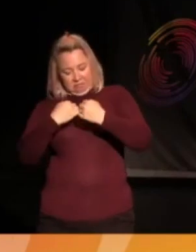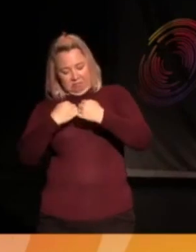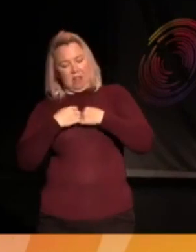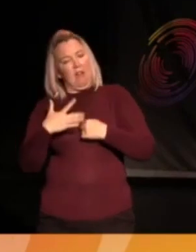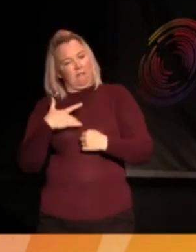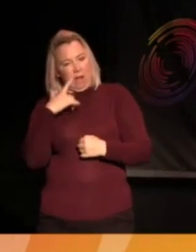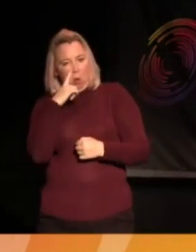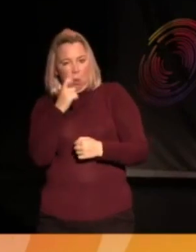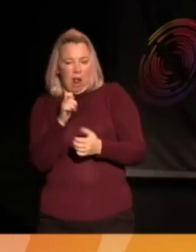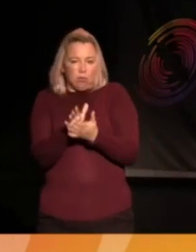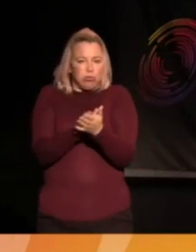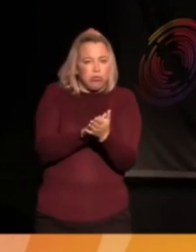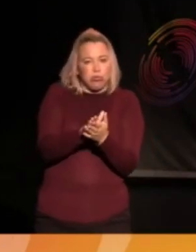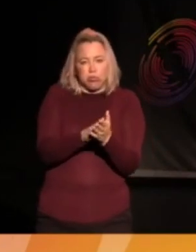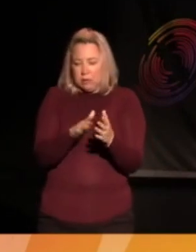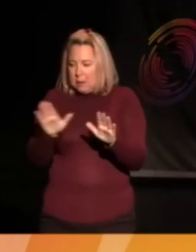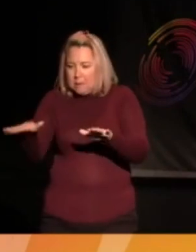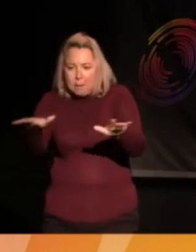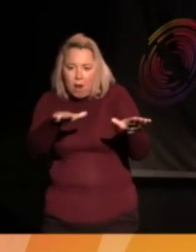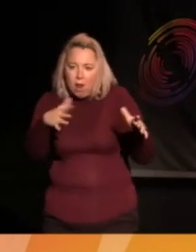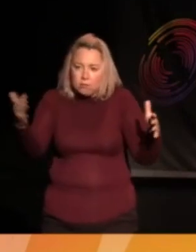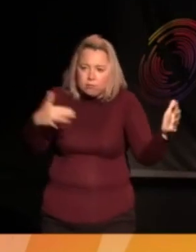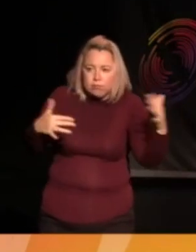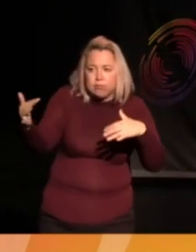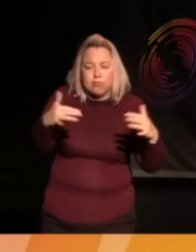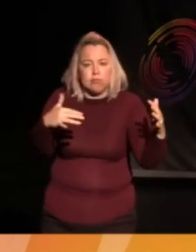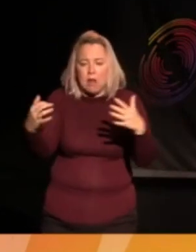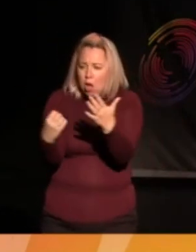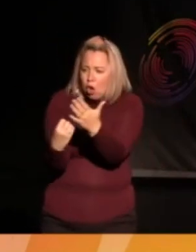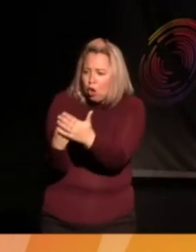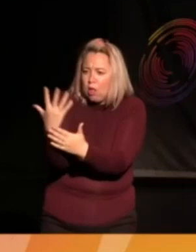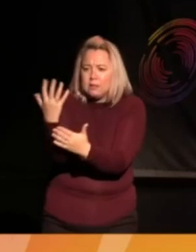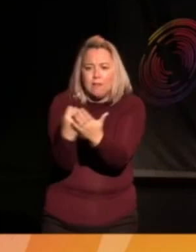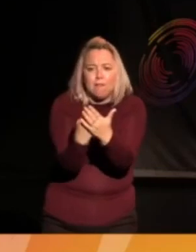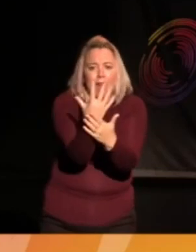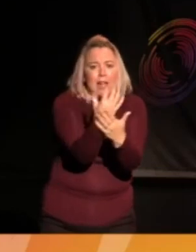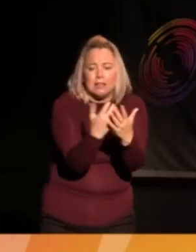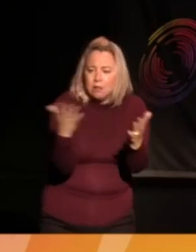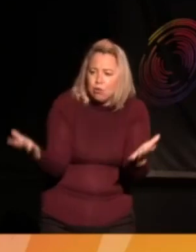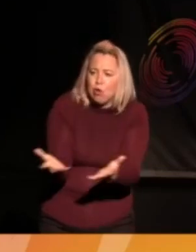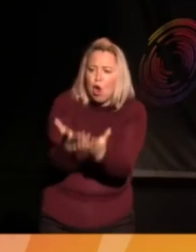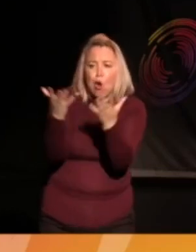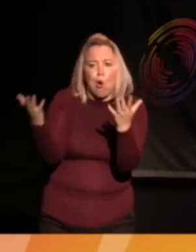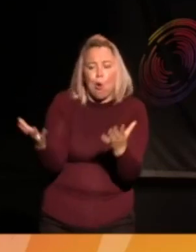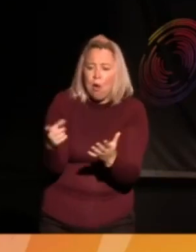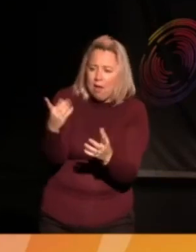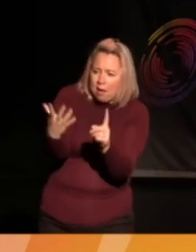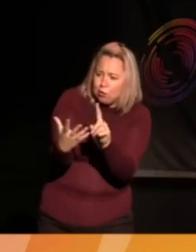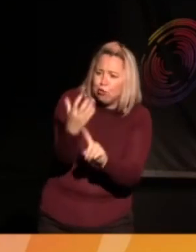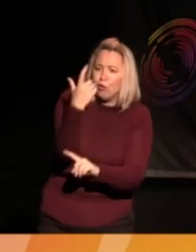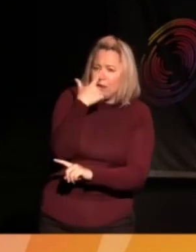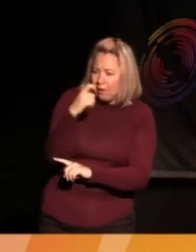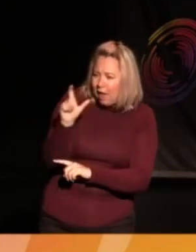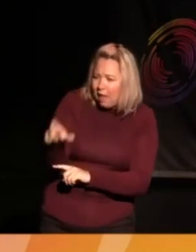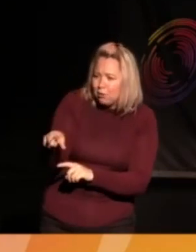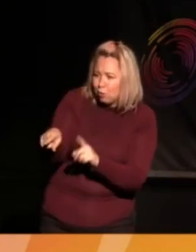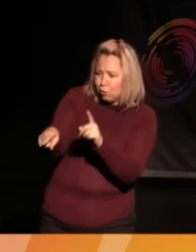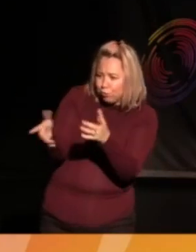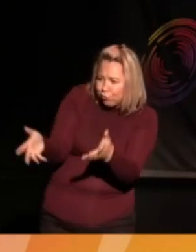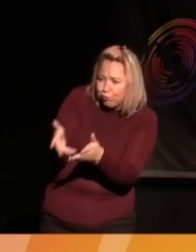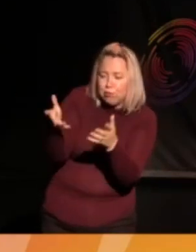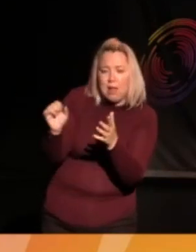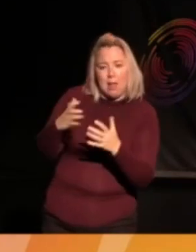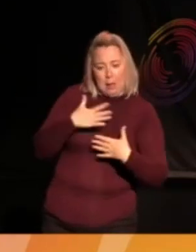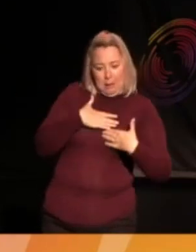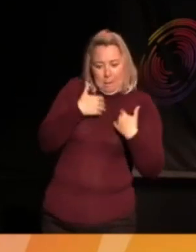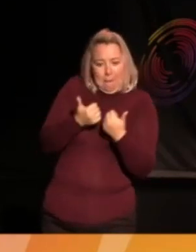to bring people together and helping to, to cultivate people and to help people get the most out of the skills that they've got and their